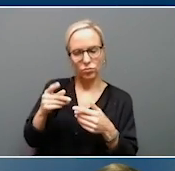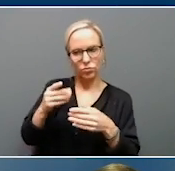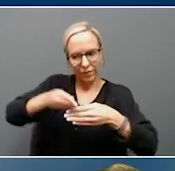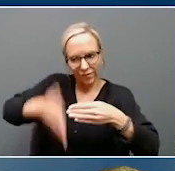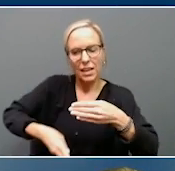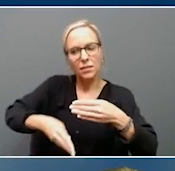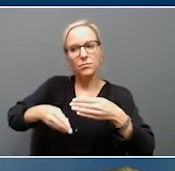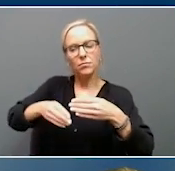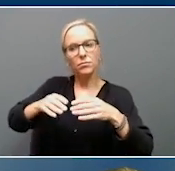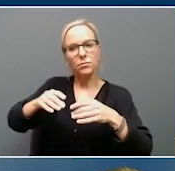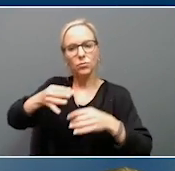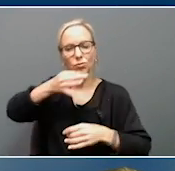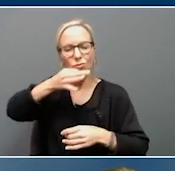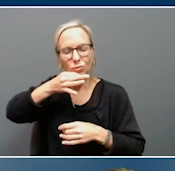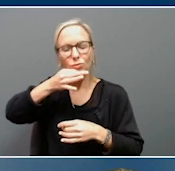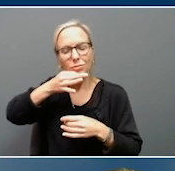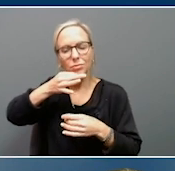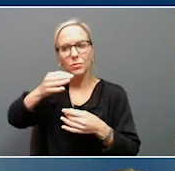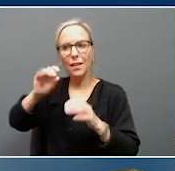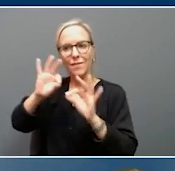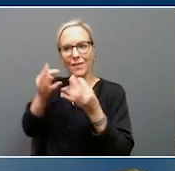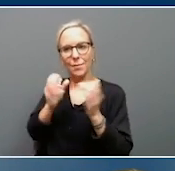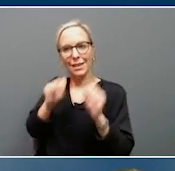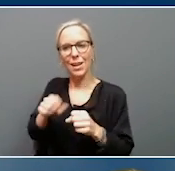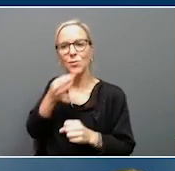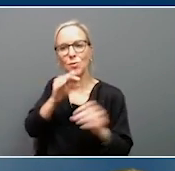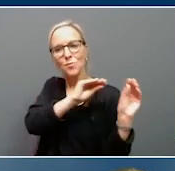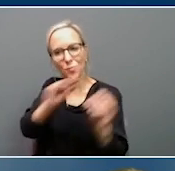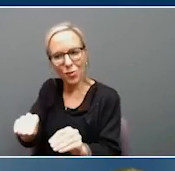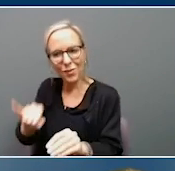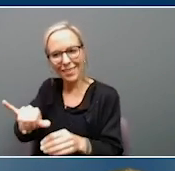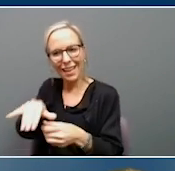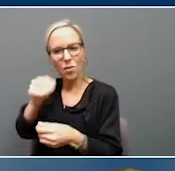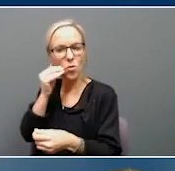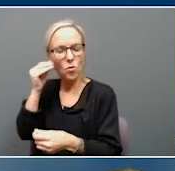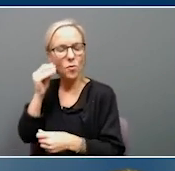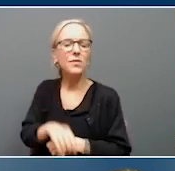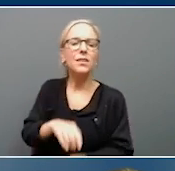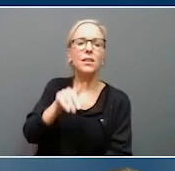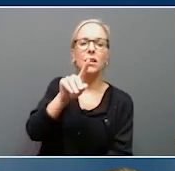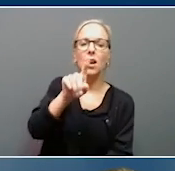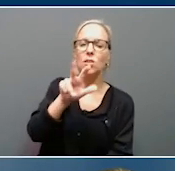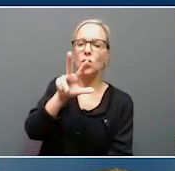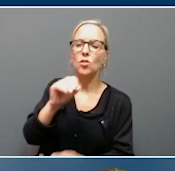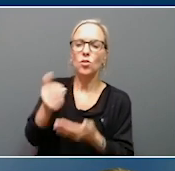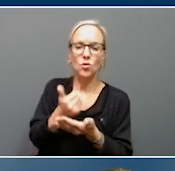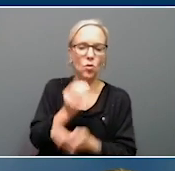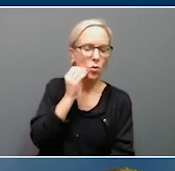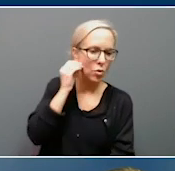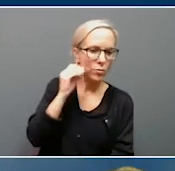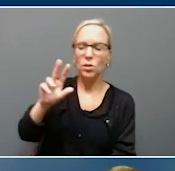soon to be completed with a family to move into. And then on the bottom, you see we have 130 additional new homes and 123 rehab